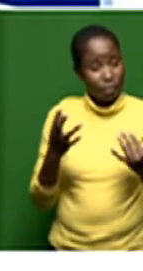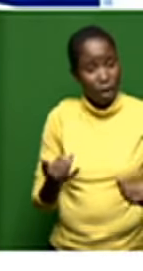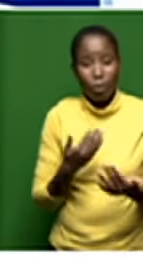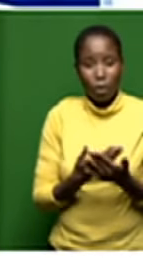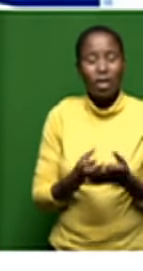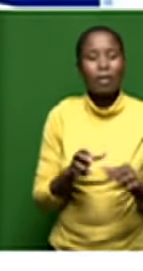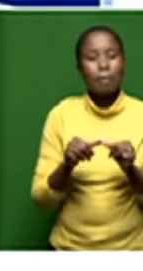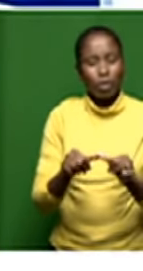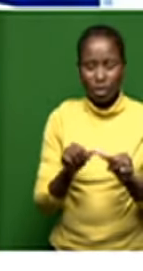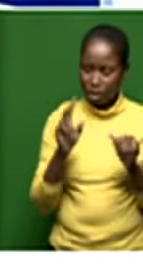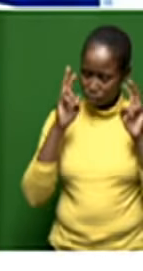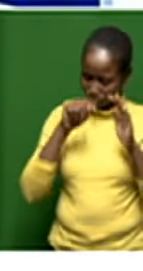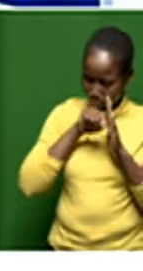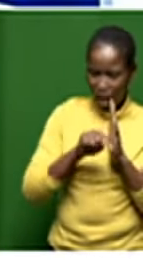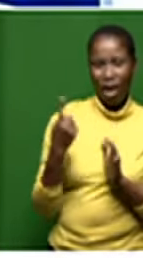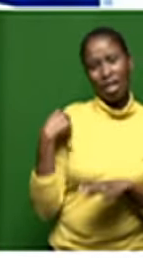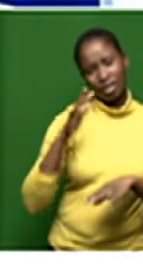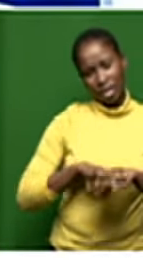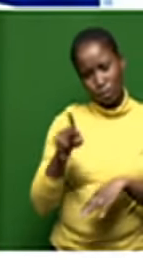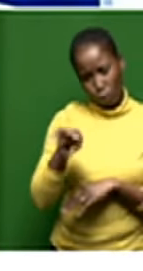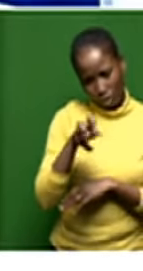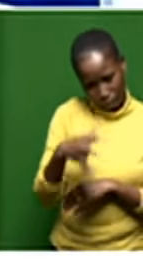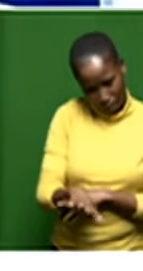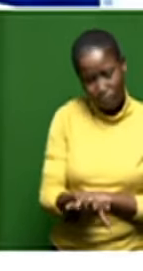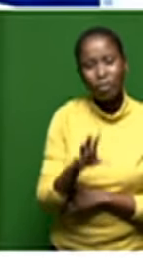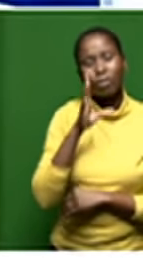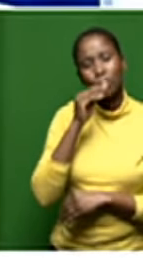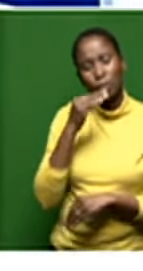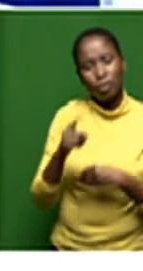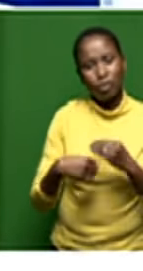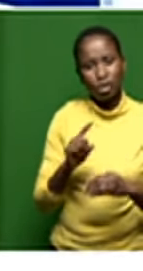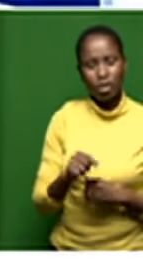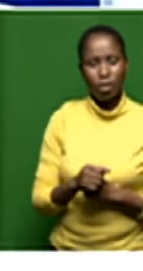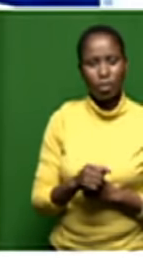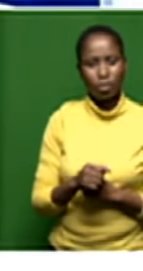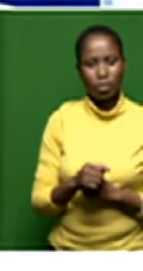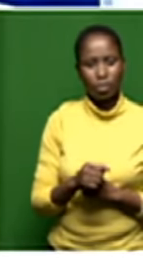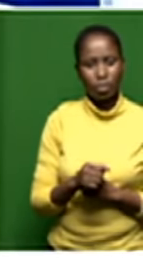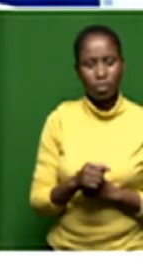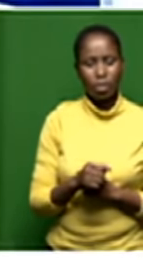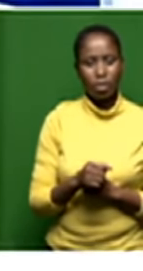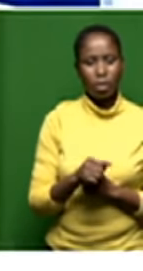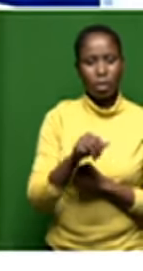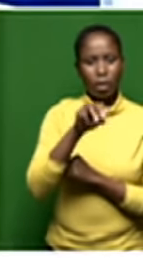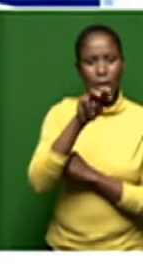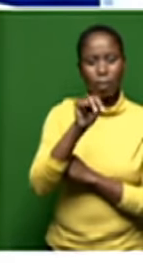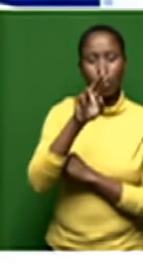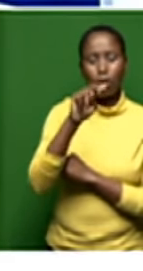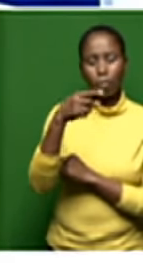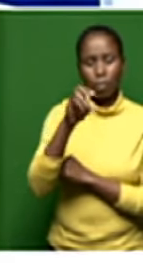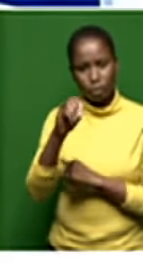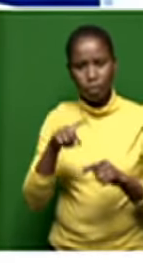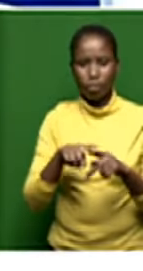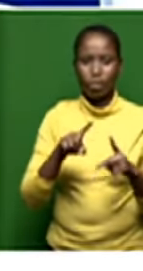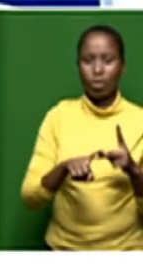the last time you were here we were we touched on the subsidiaries we spoke about mango uh essay uh technical